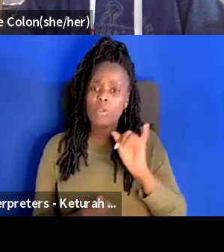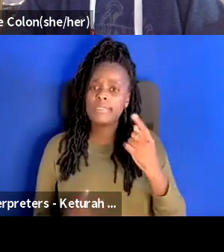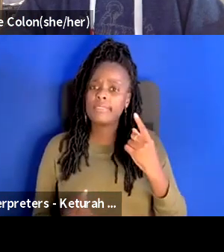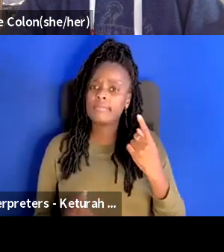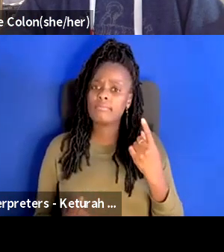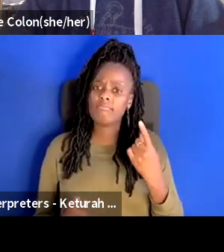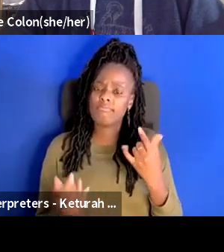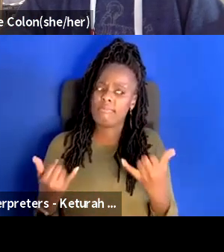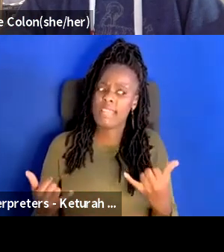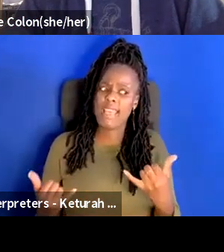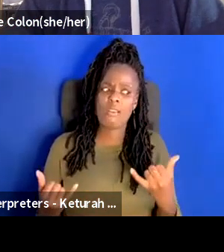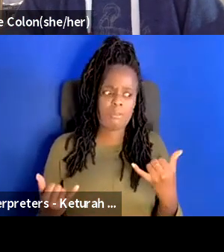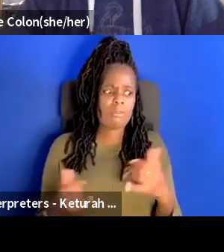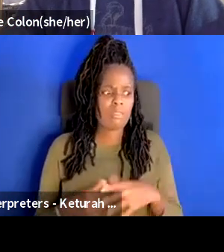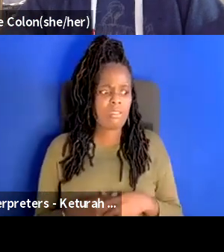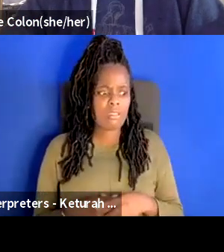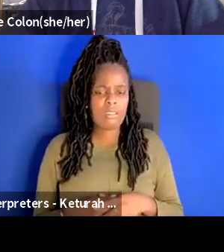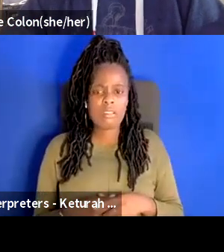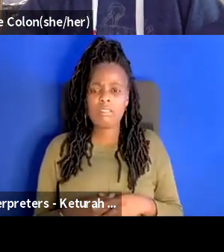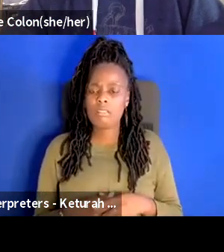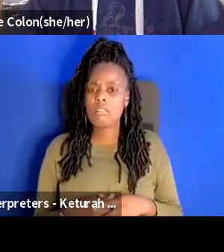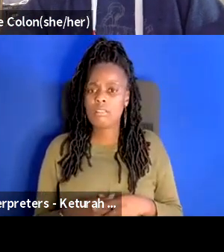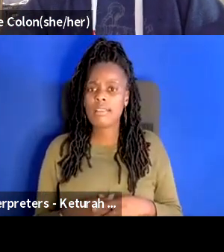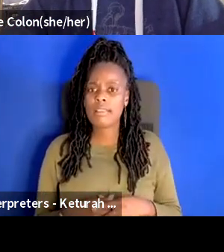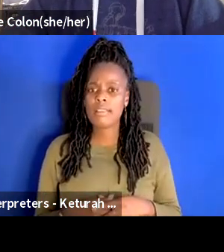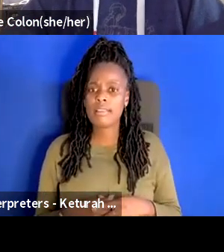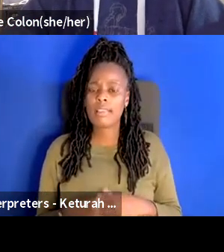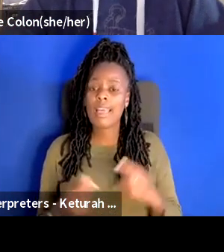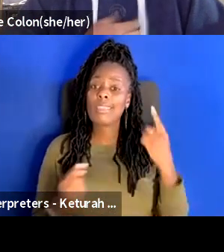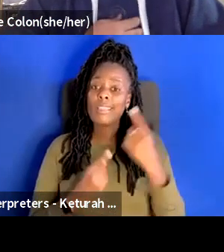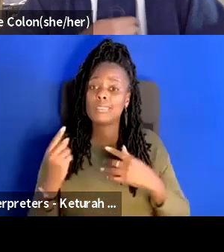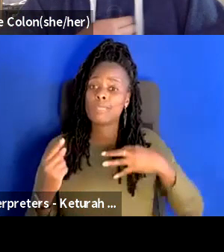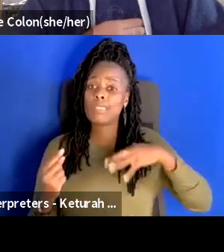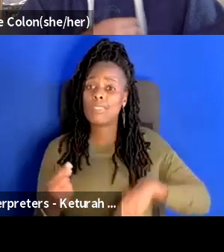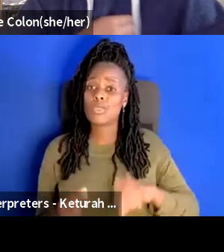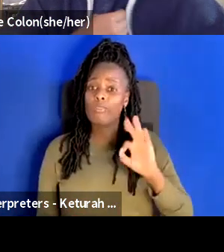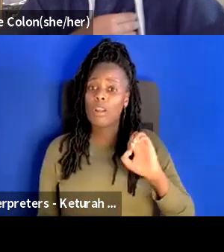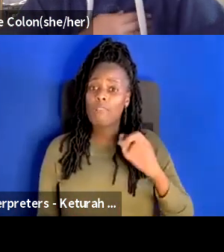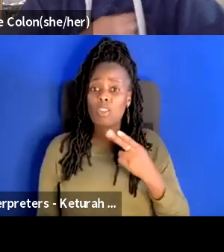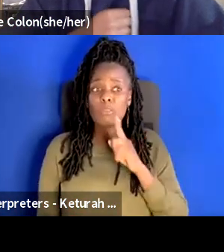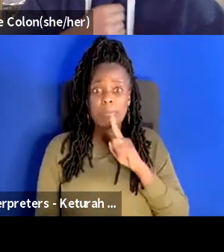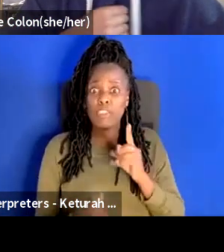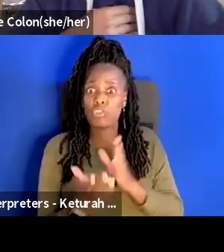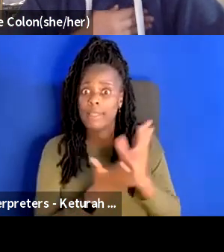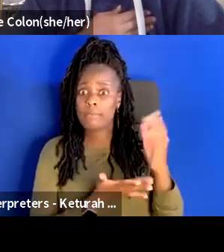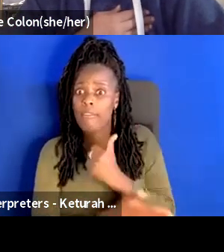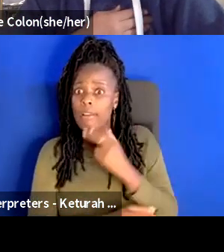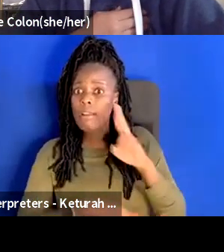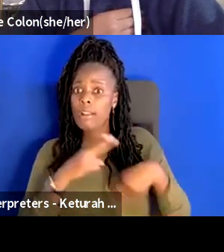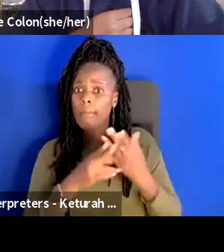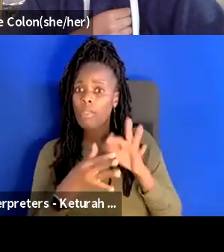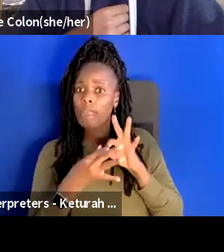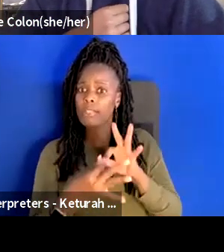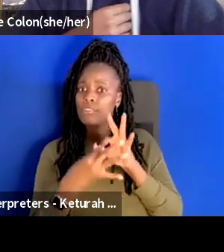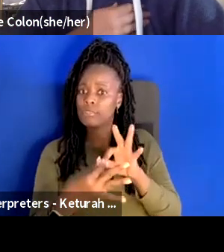i think it would be really beneficial for front of house to have more transparency on that relationship um